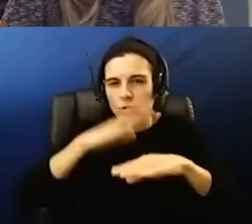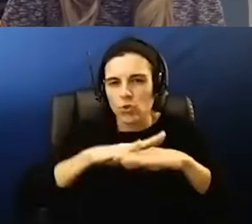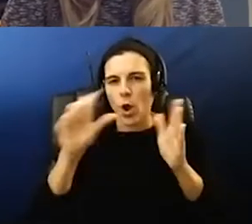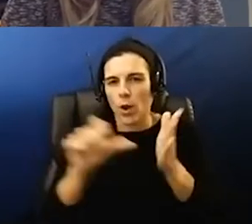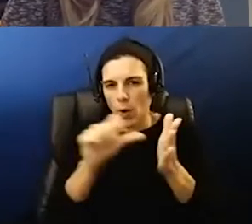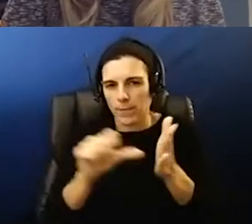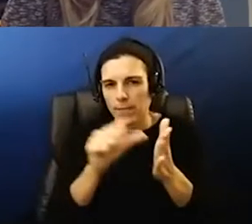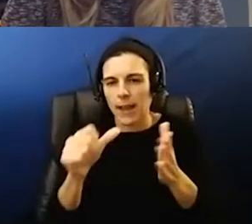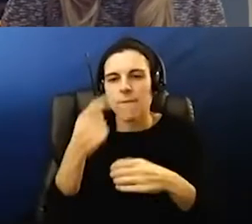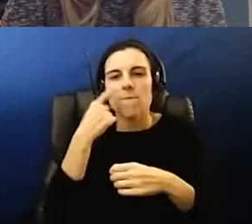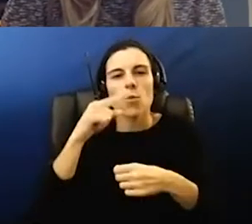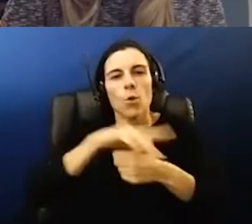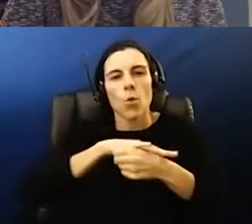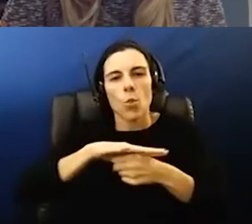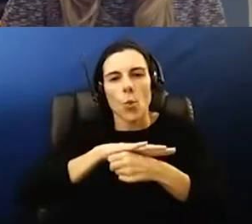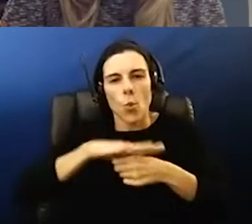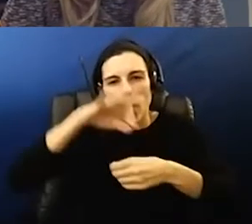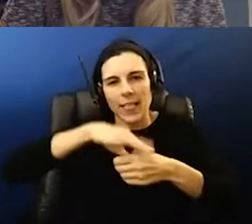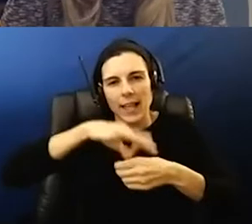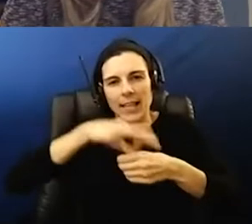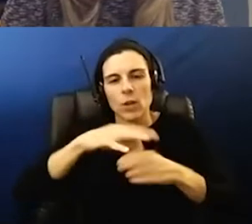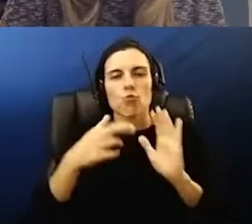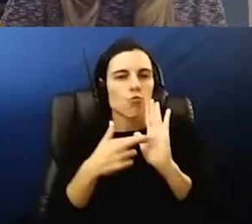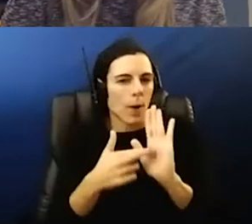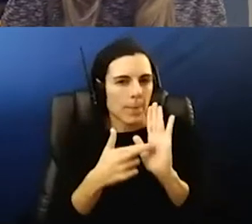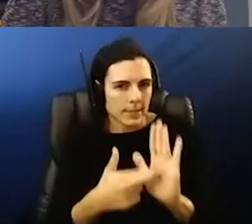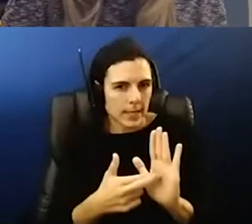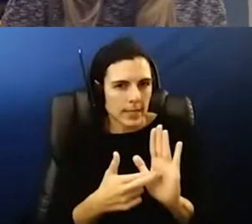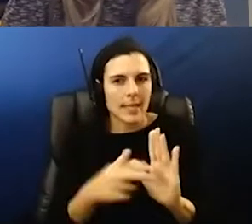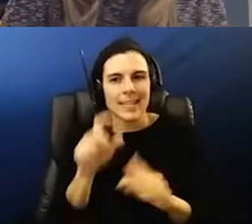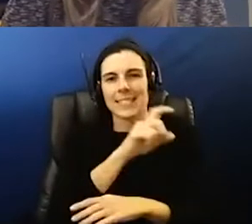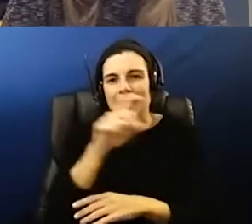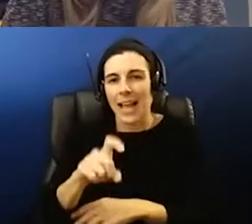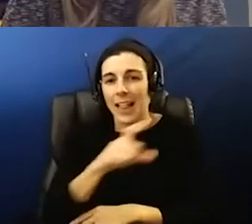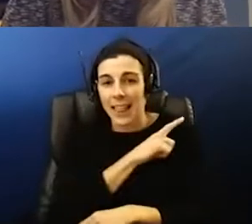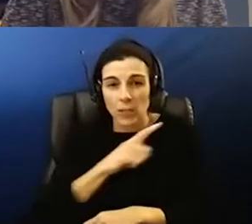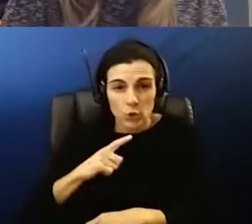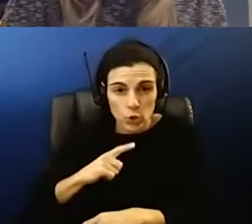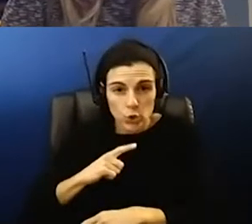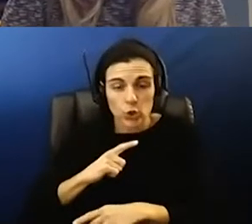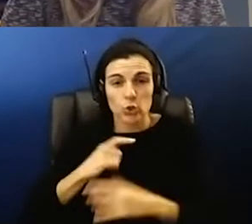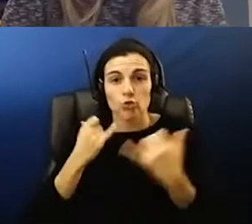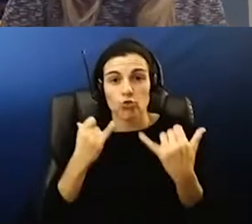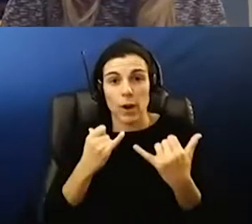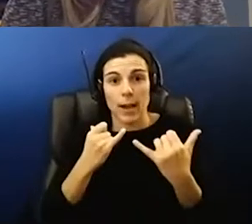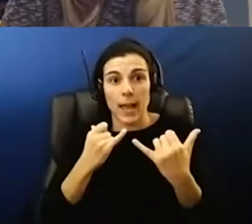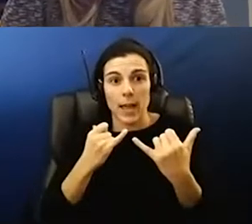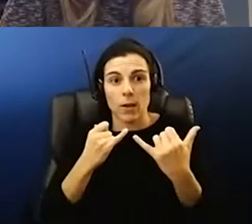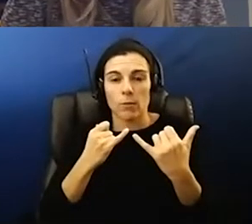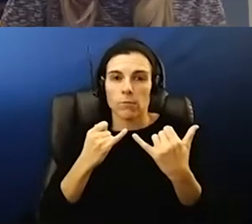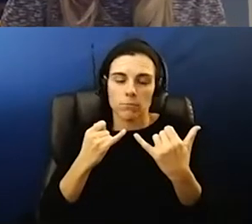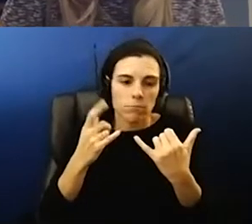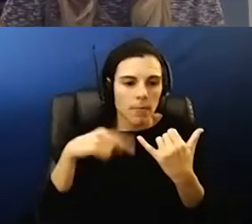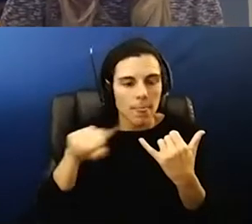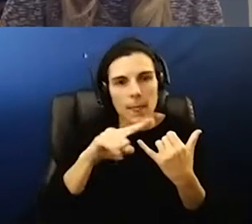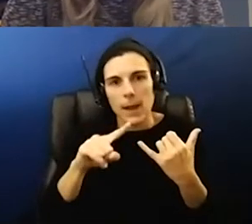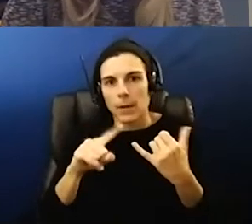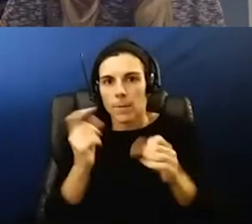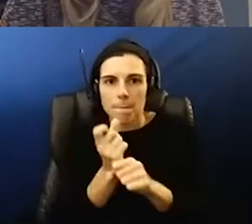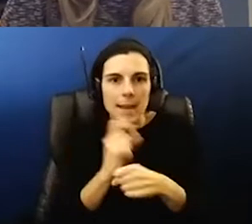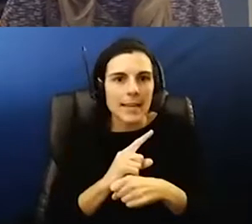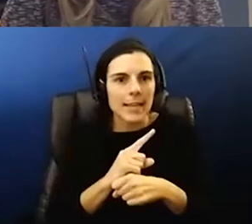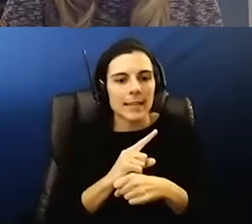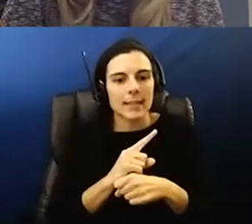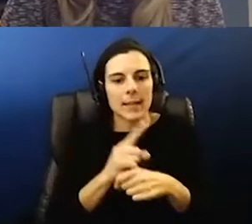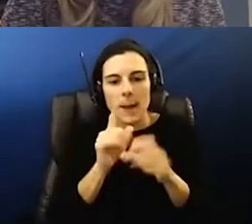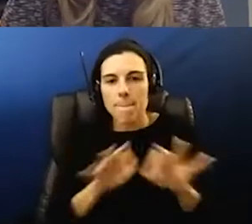our local uh elected representatives and as i said the texas legislature is in session they're making important decisions related to public education